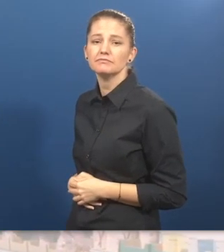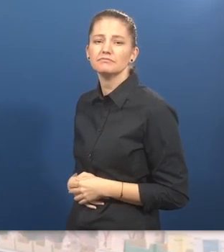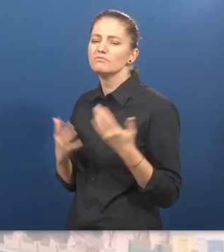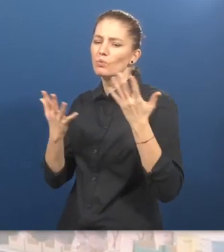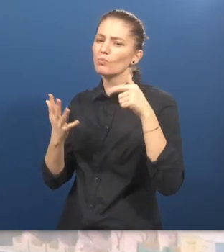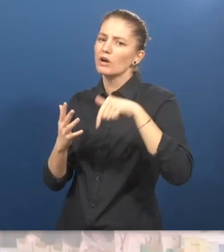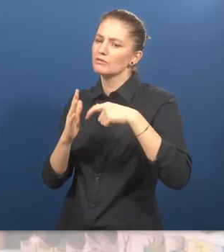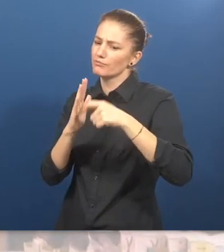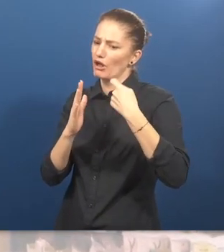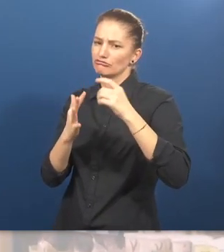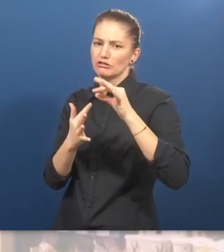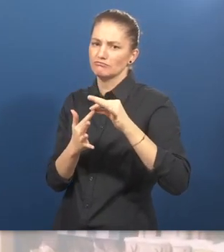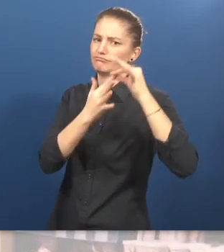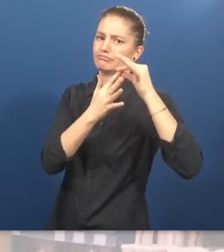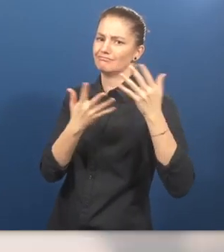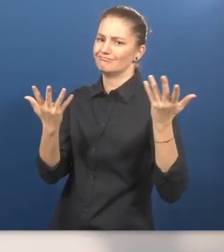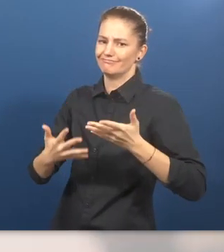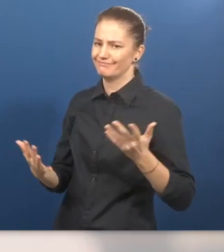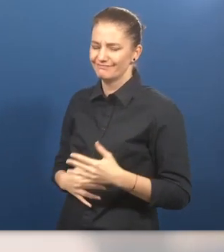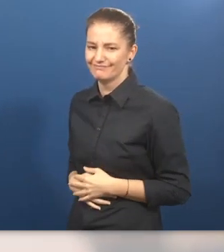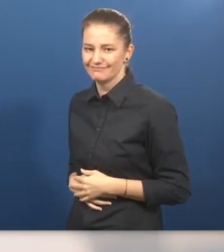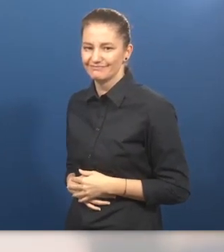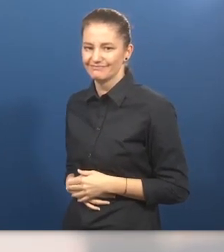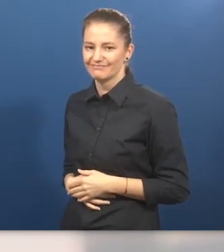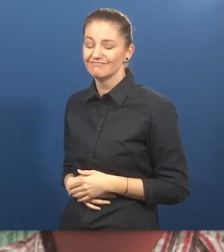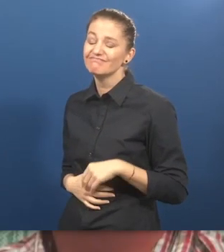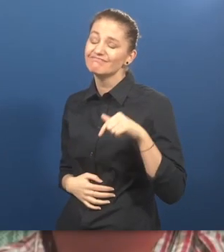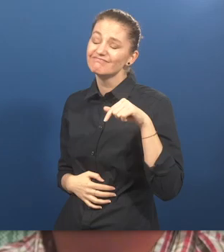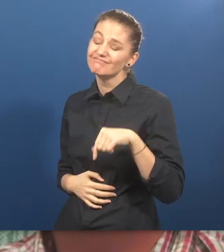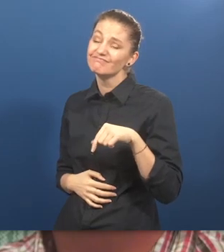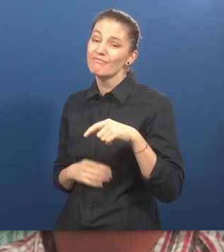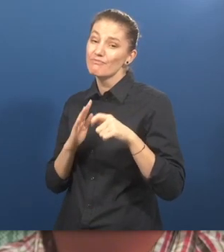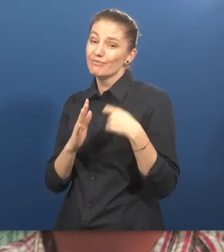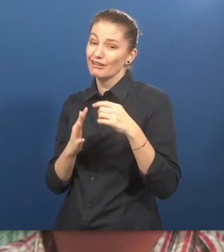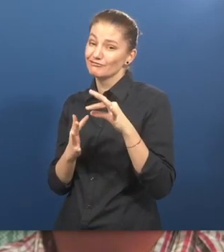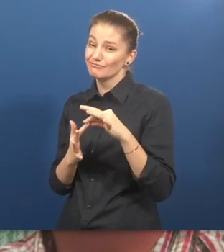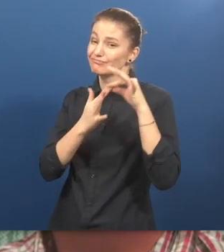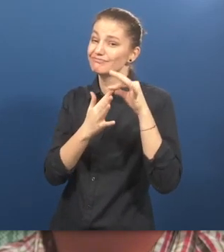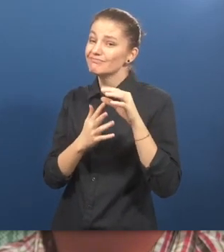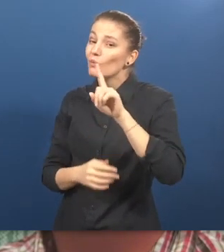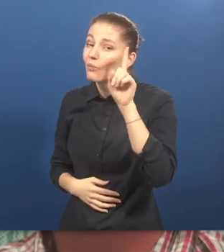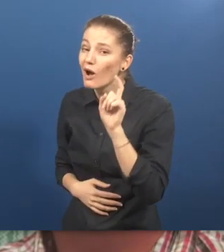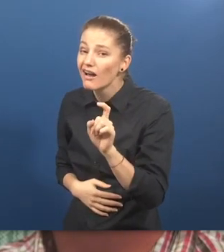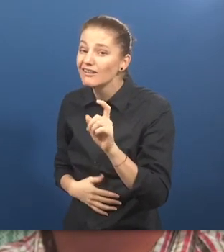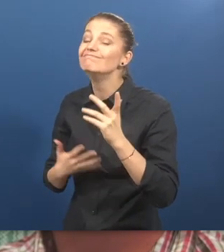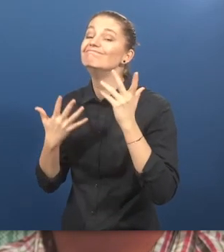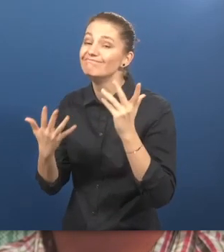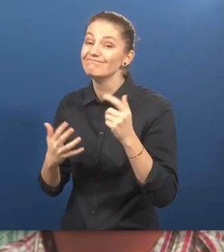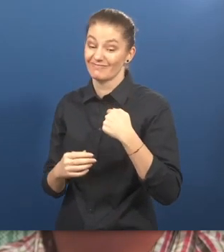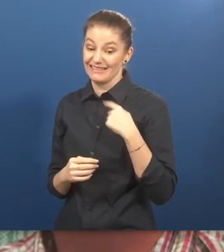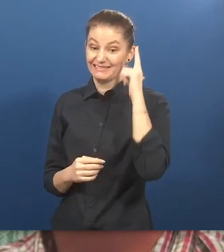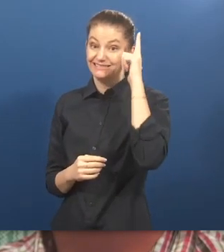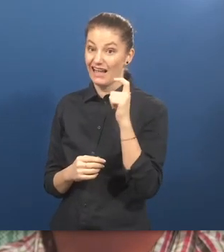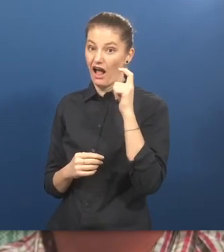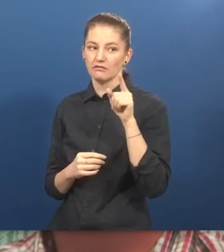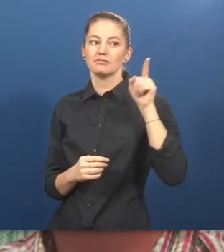about CLAPJOP? Two people in a grocery store. CLAPJOP is unique because we start by